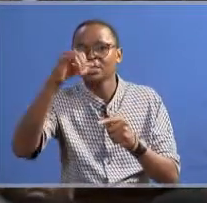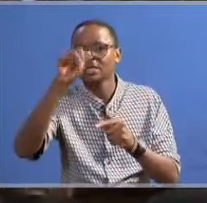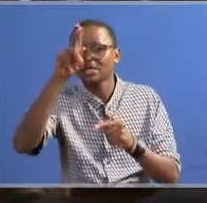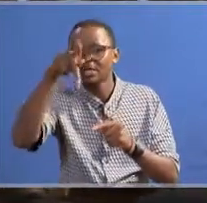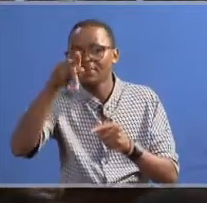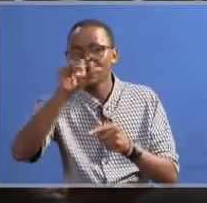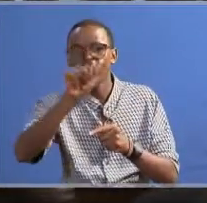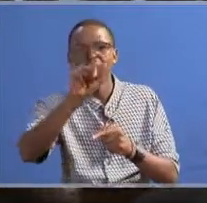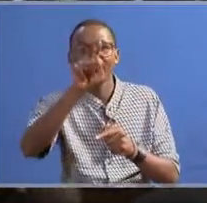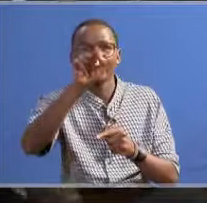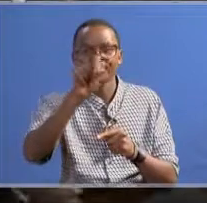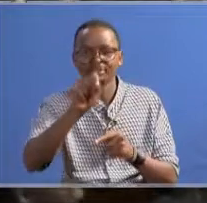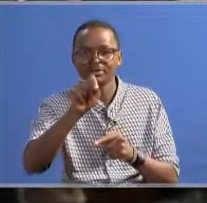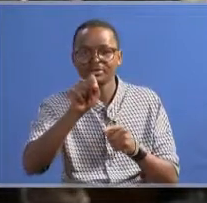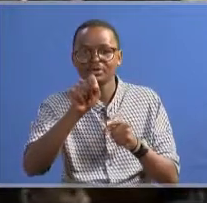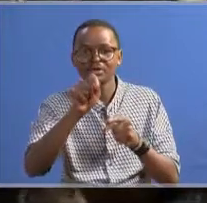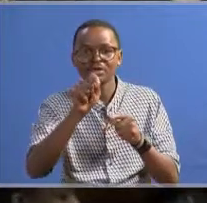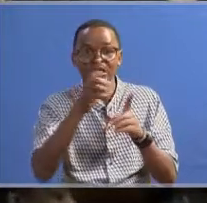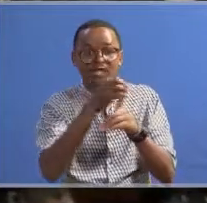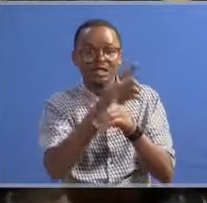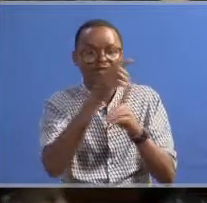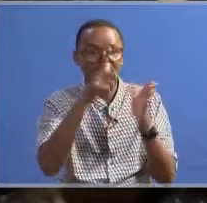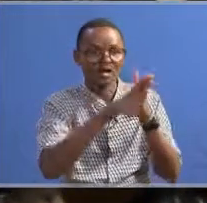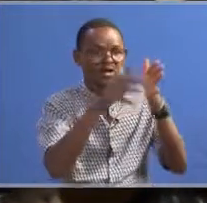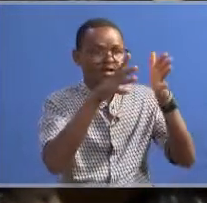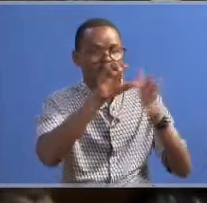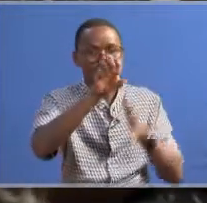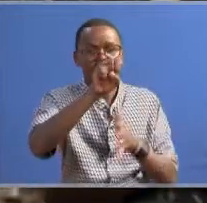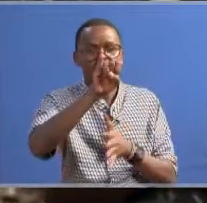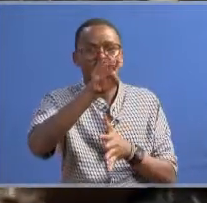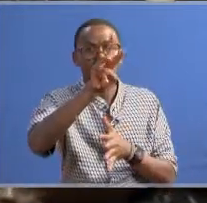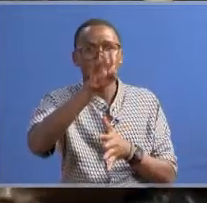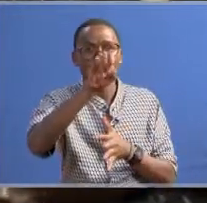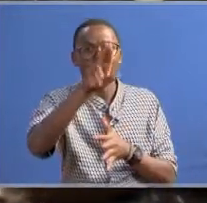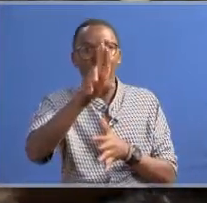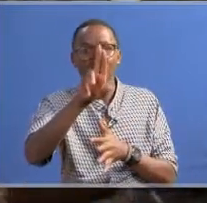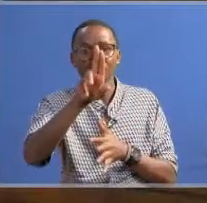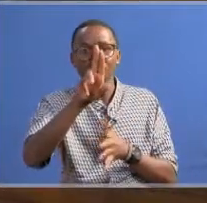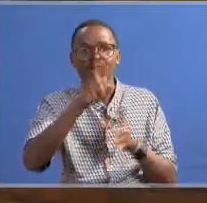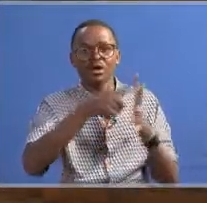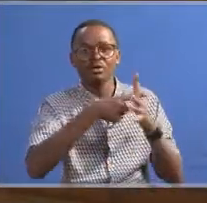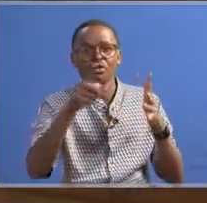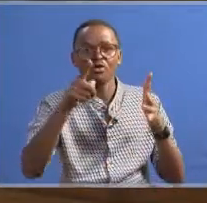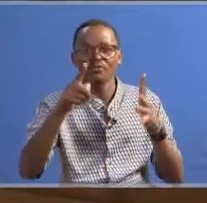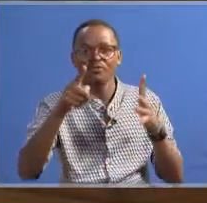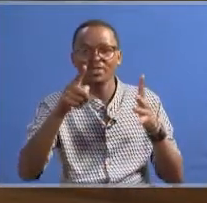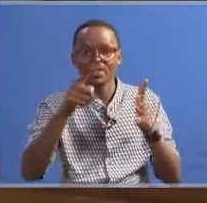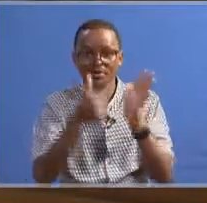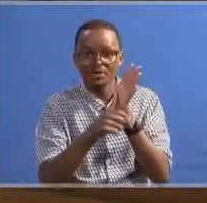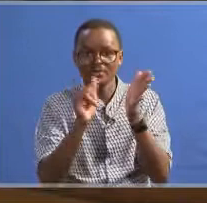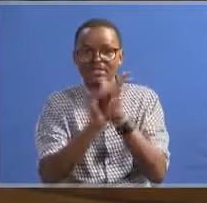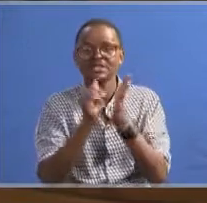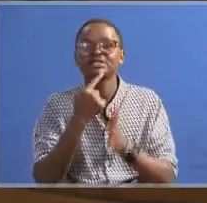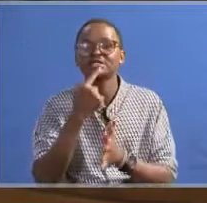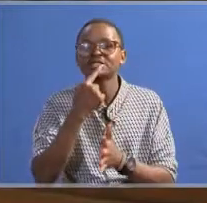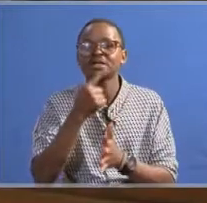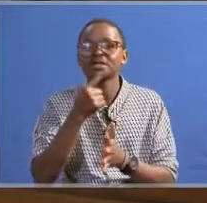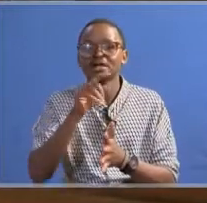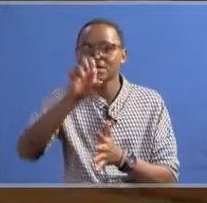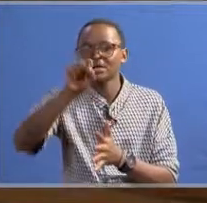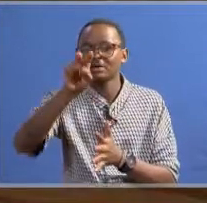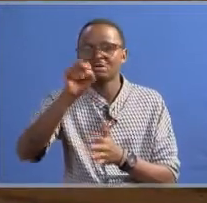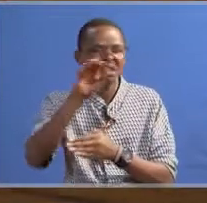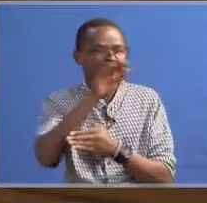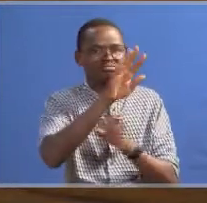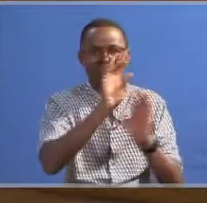Through a different lawyer, Odwari Simiyu, union board opted out of the matter, saying that Sang never